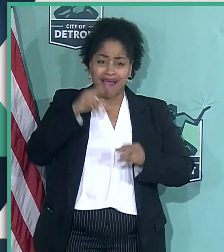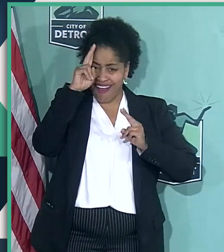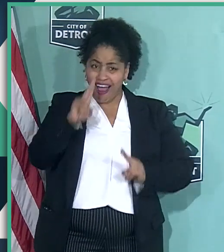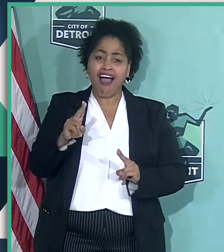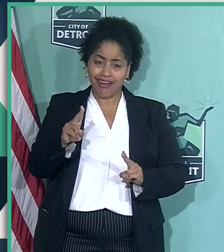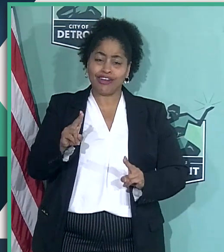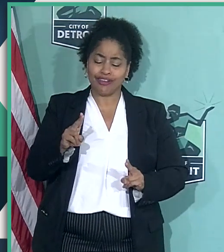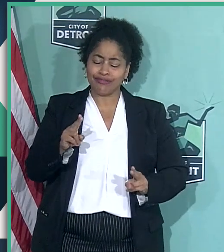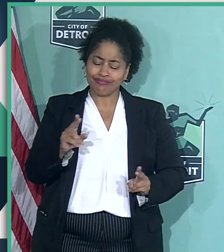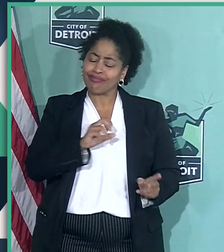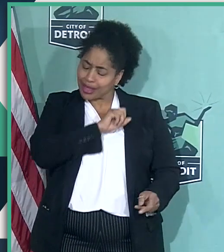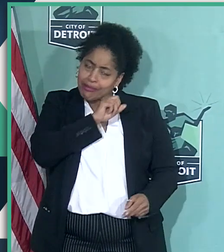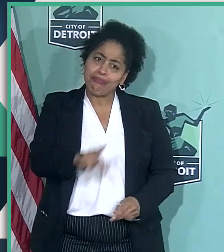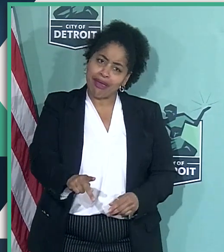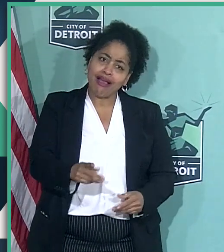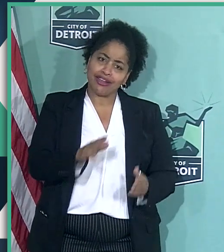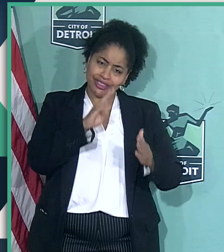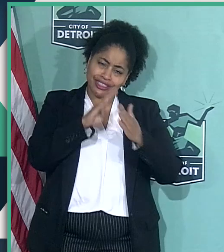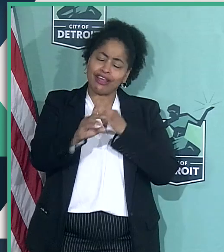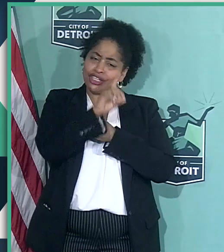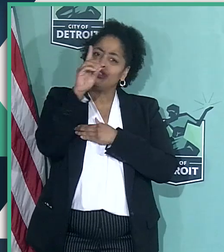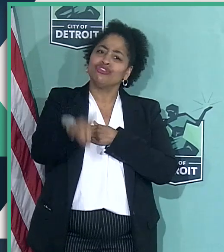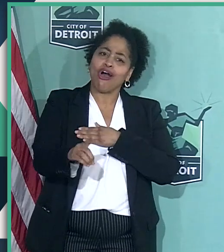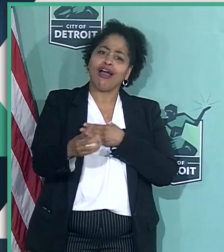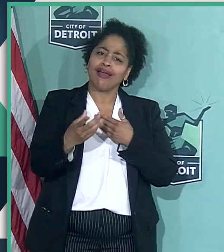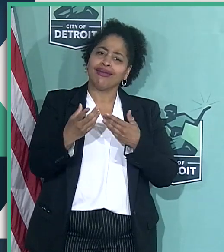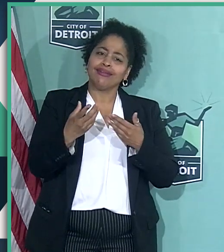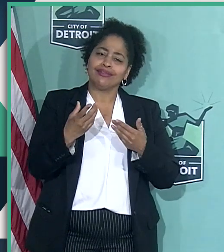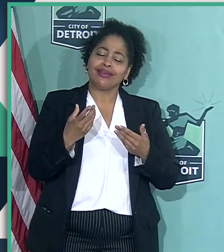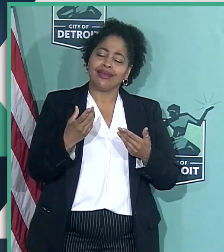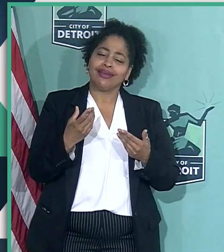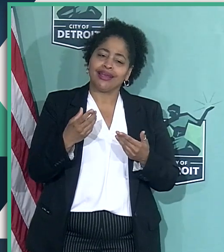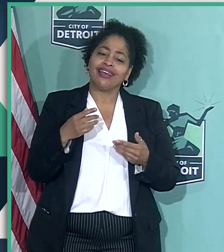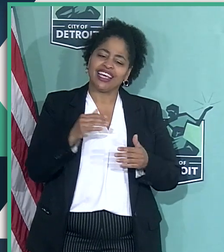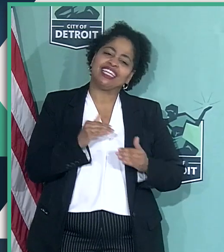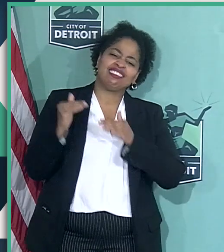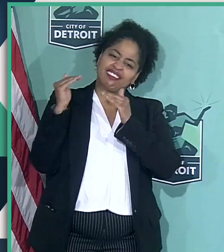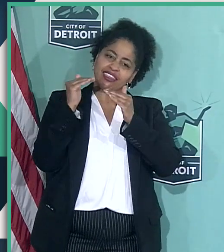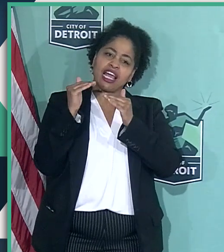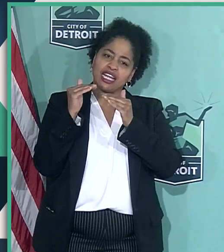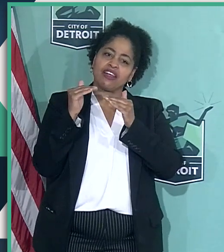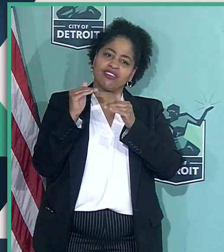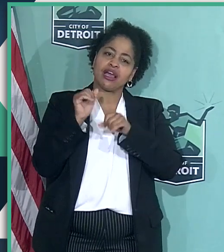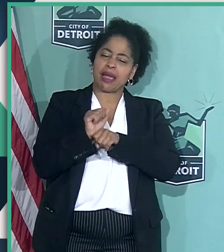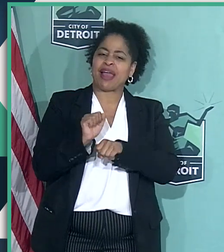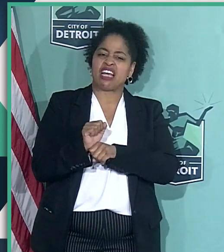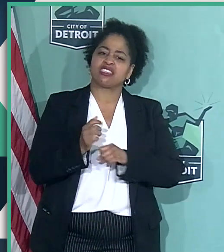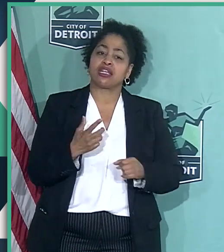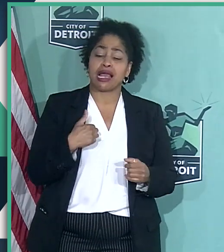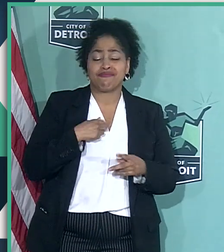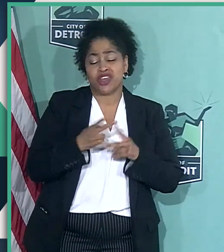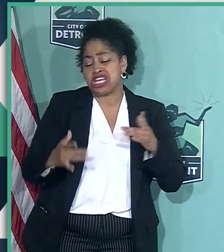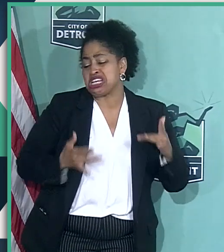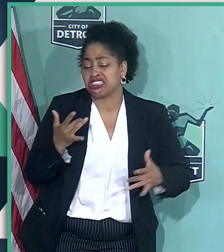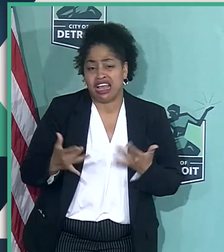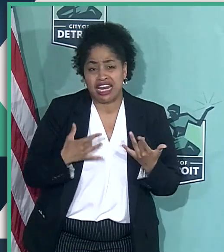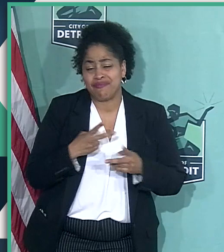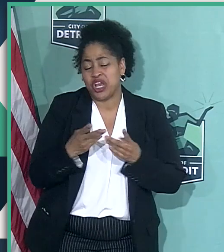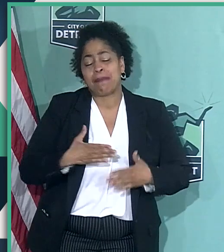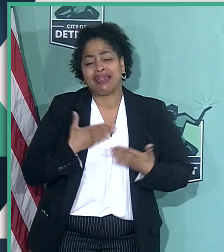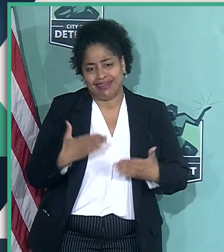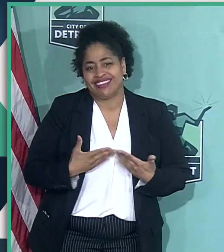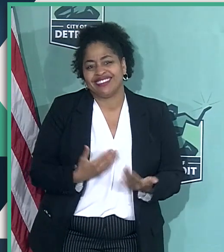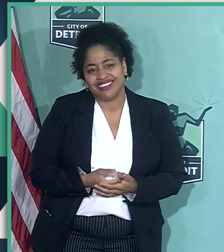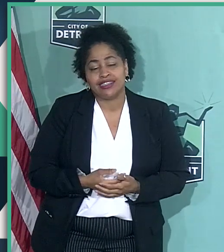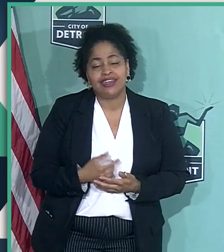to come back to the City of Detroit in an executive capacity. I'm very excited. I'm very pleased.